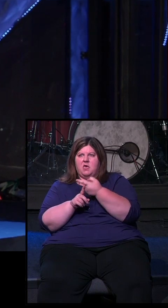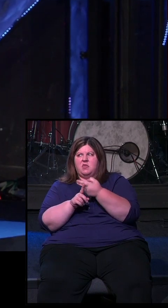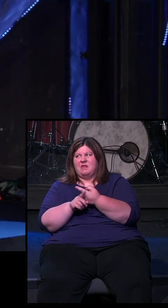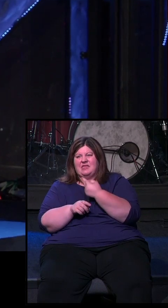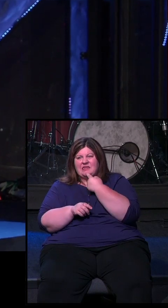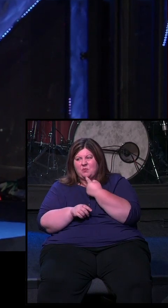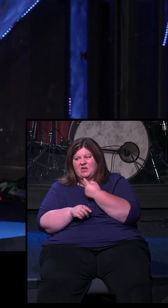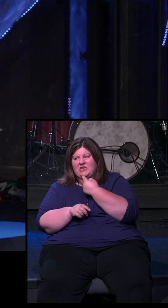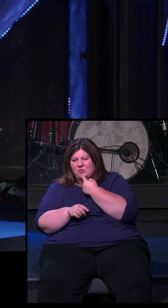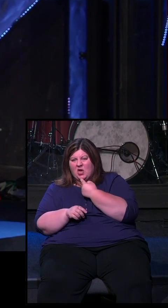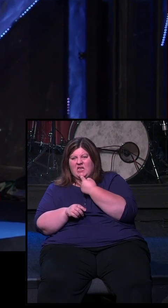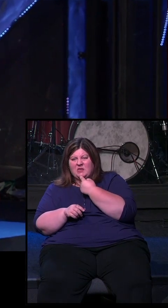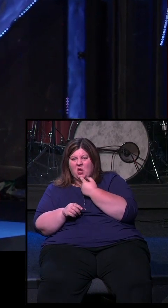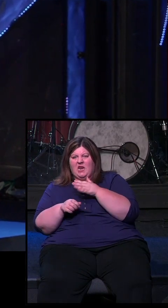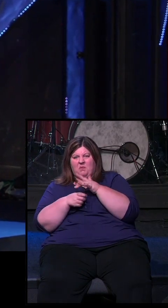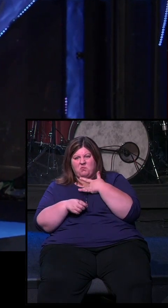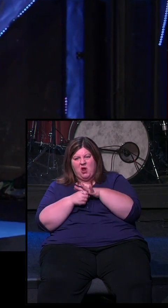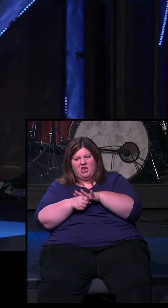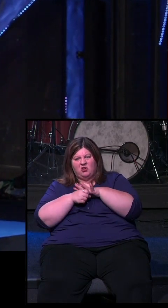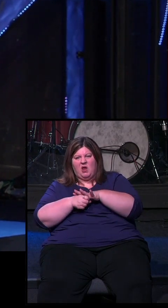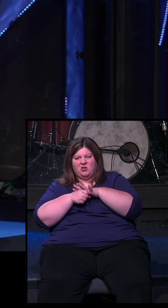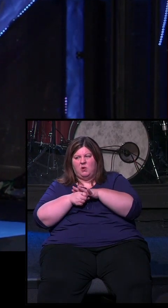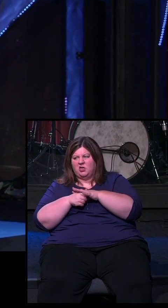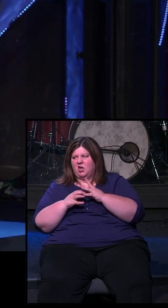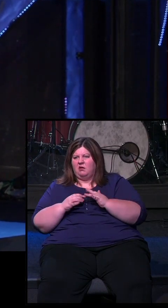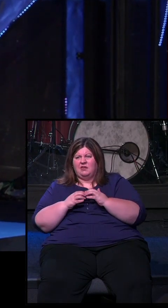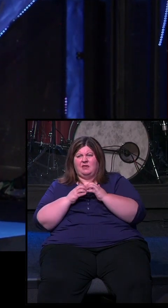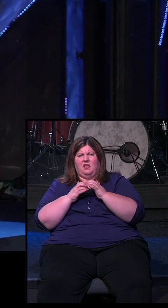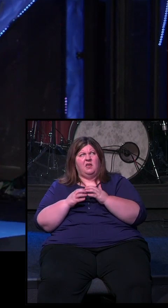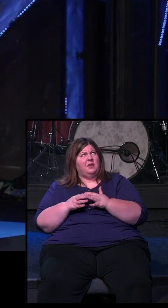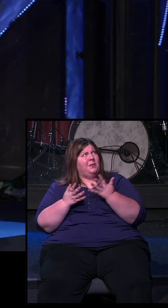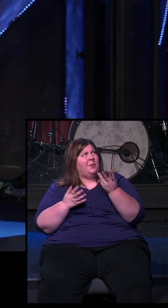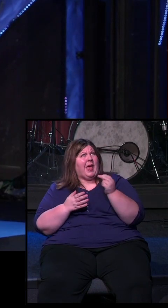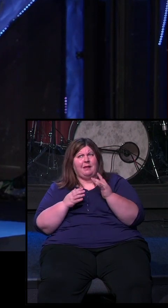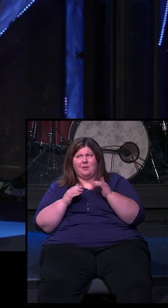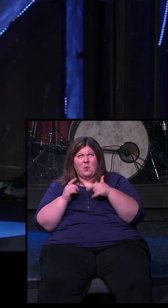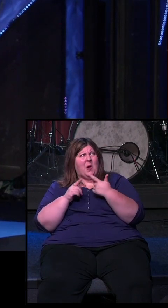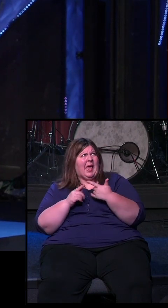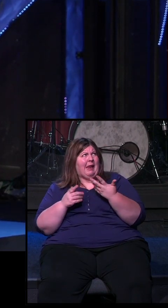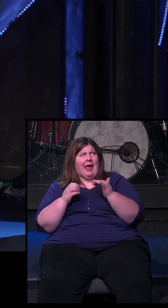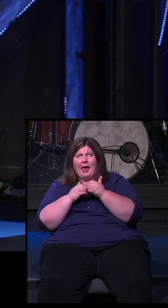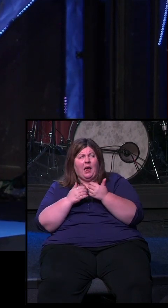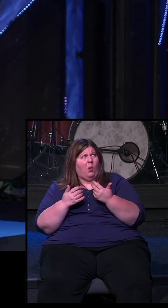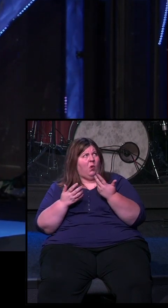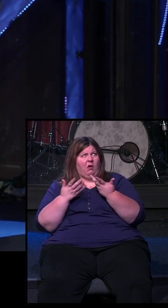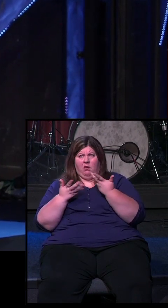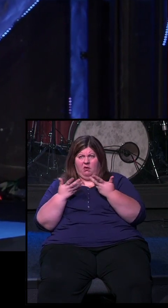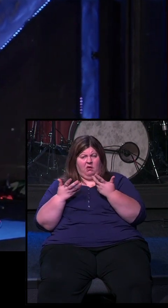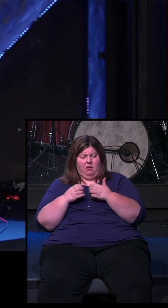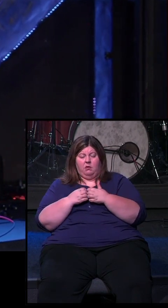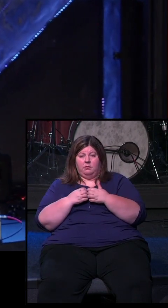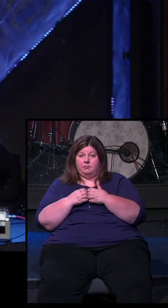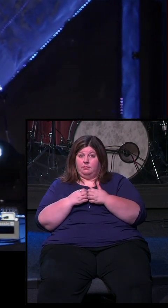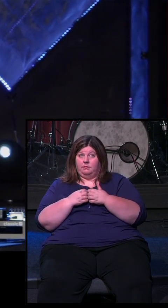passing birthday, the pressure just keeps rising. How's God going to do it? How's he going to come through? And if